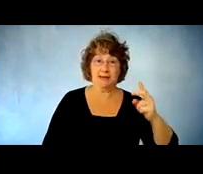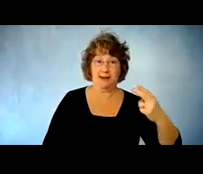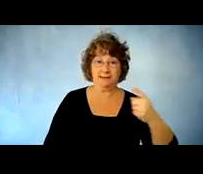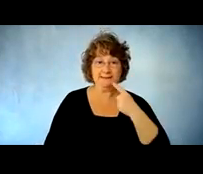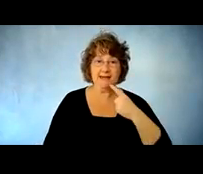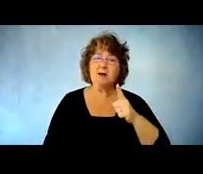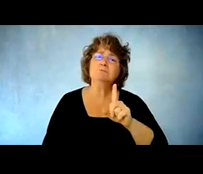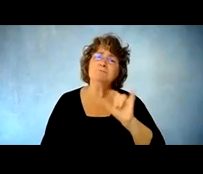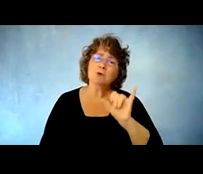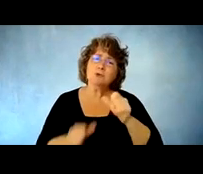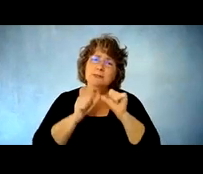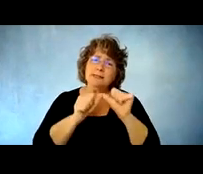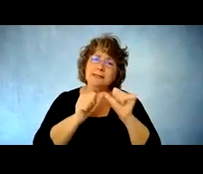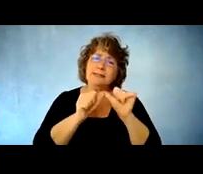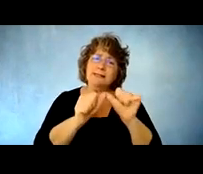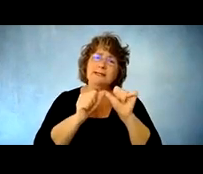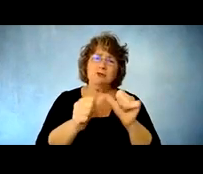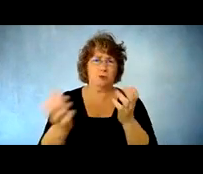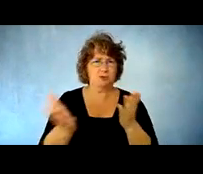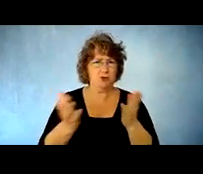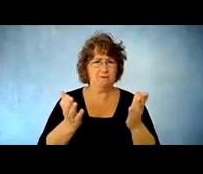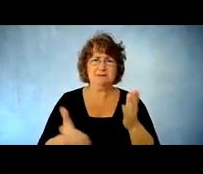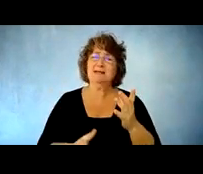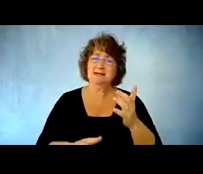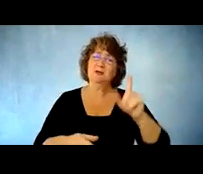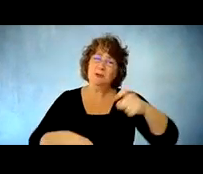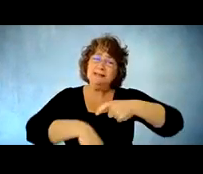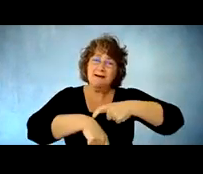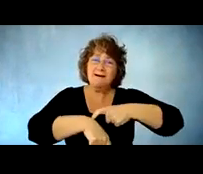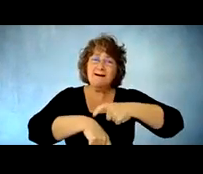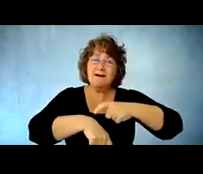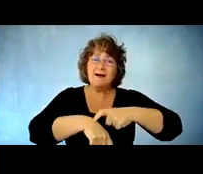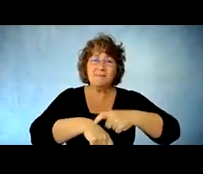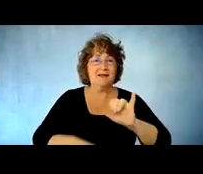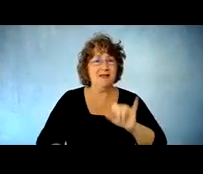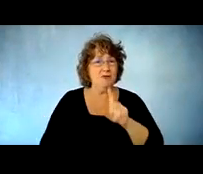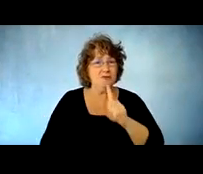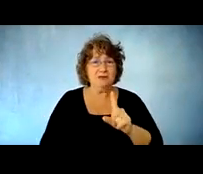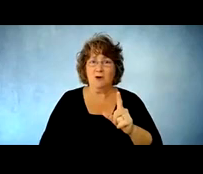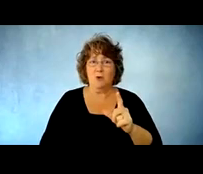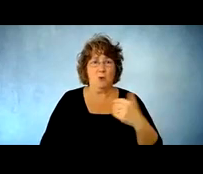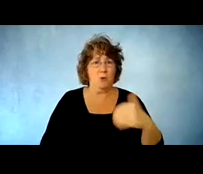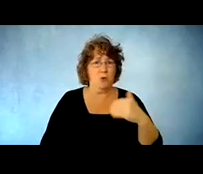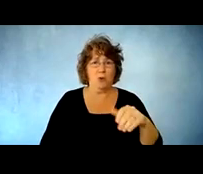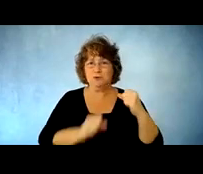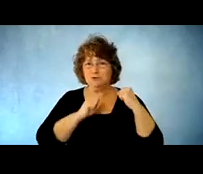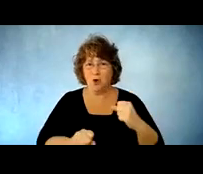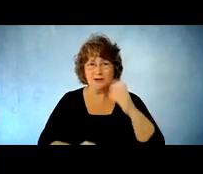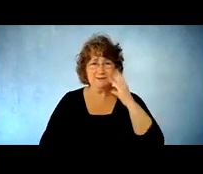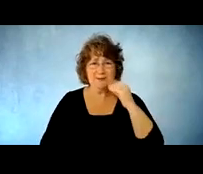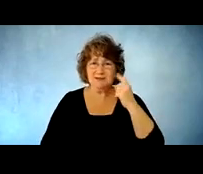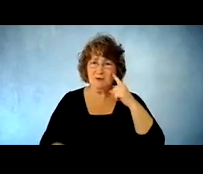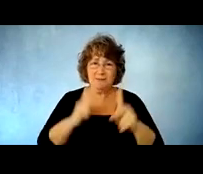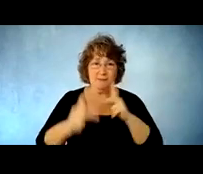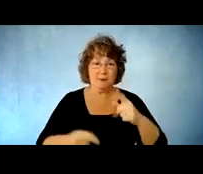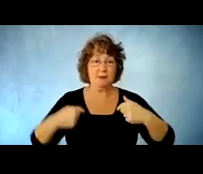time it's a lot for people i i was in the medical field i i was in medical school when my injury happened and i